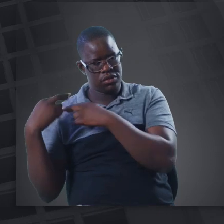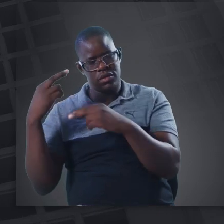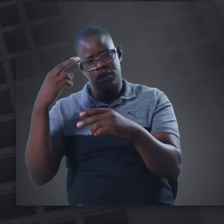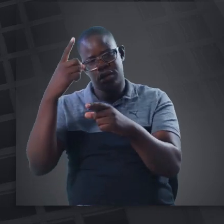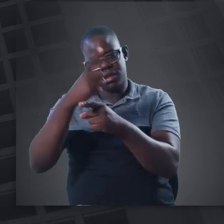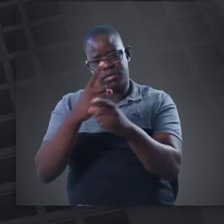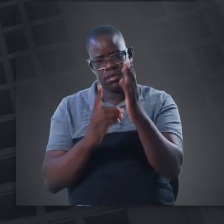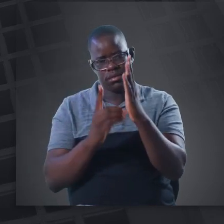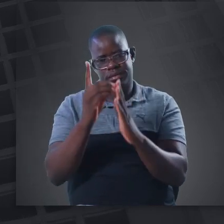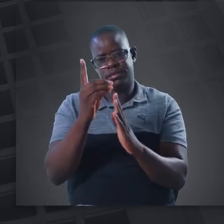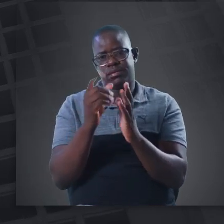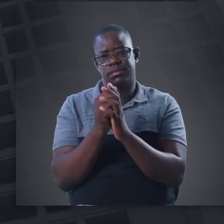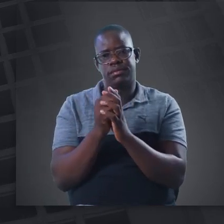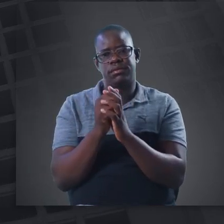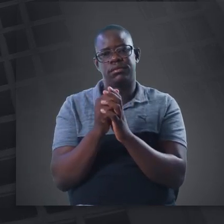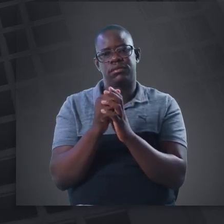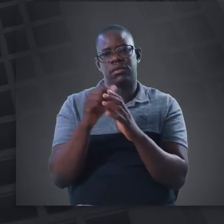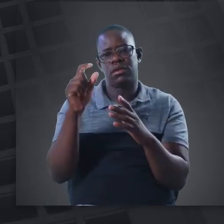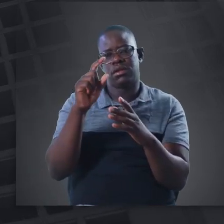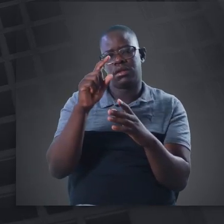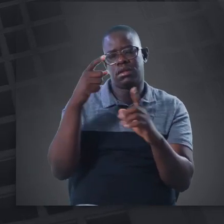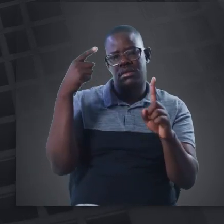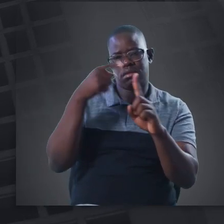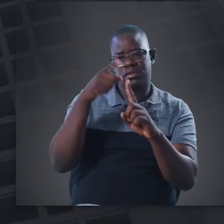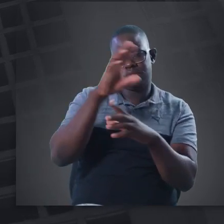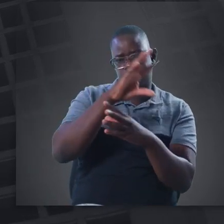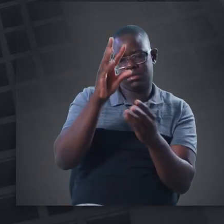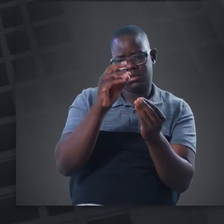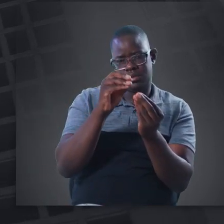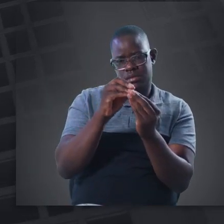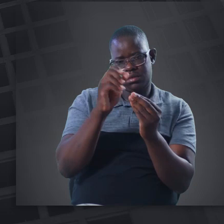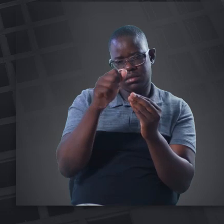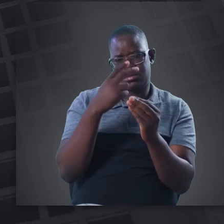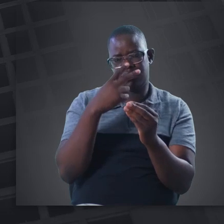In Programme 5 today, we take a look at the role of the government in development.